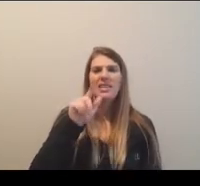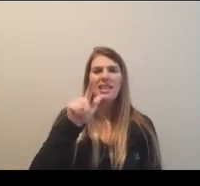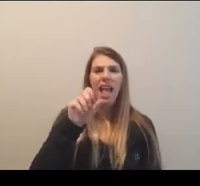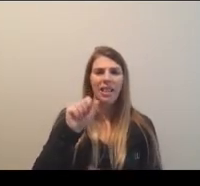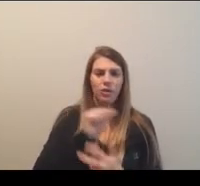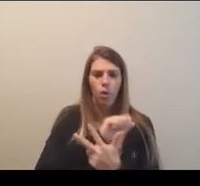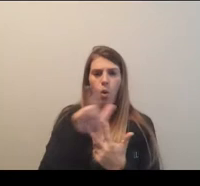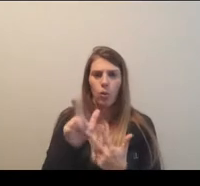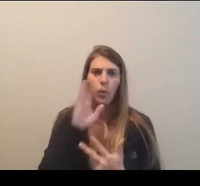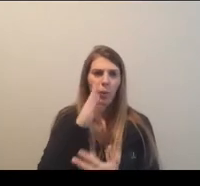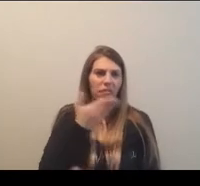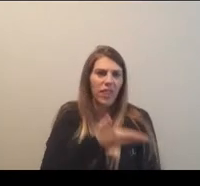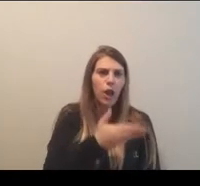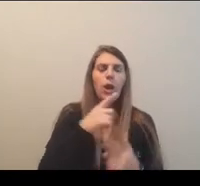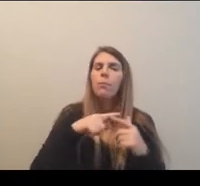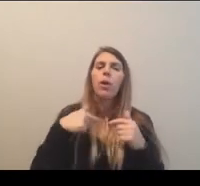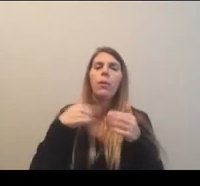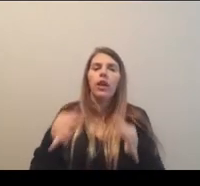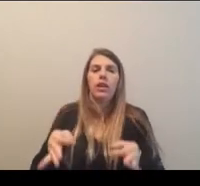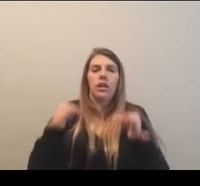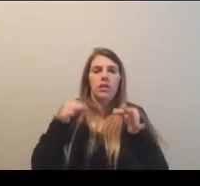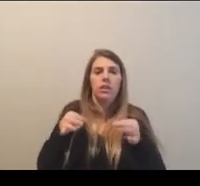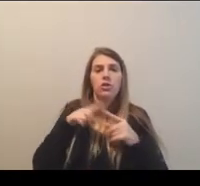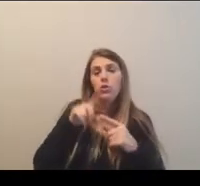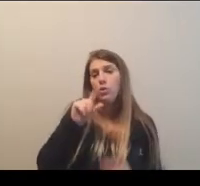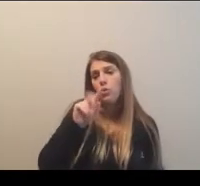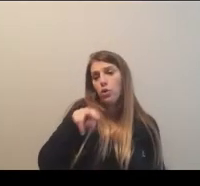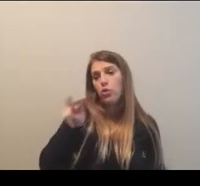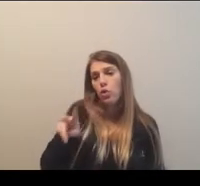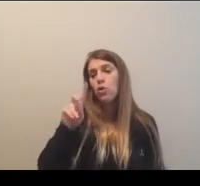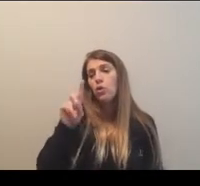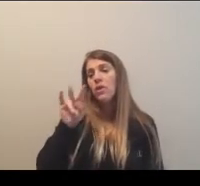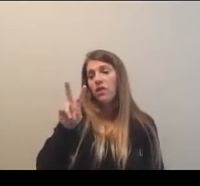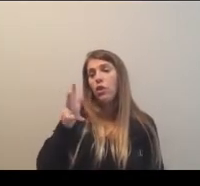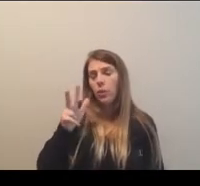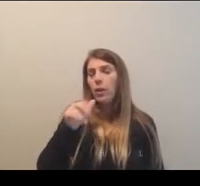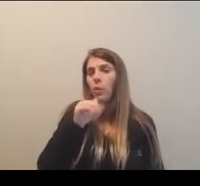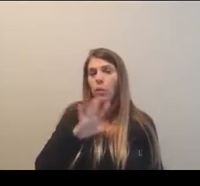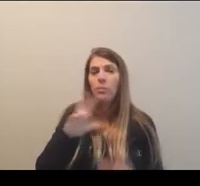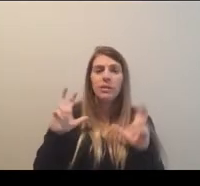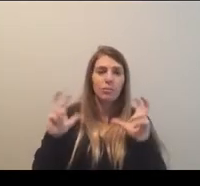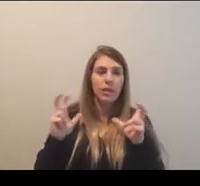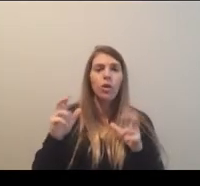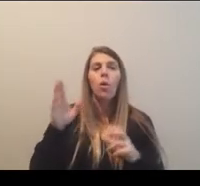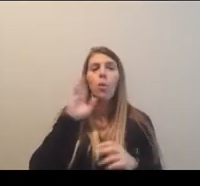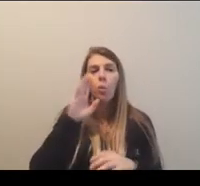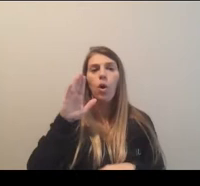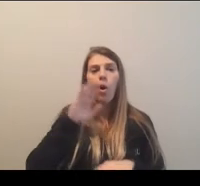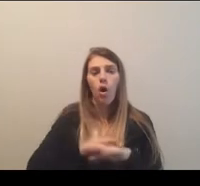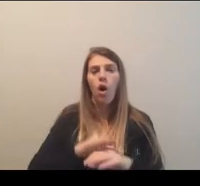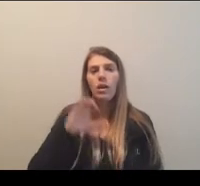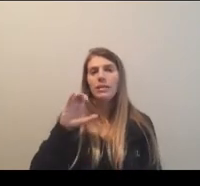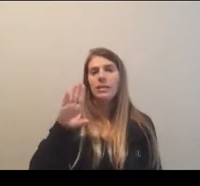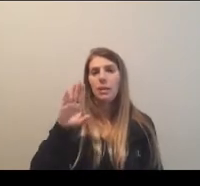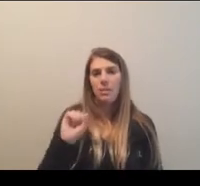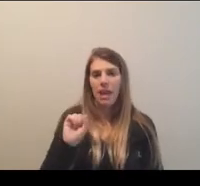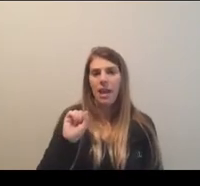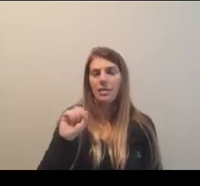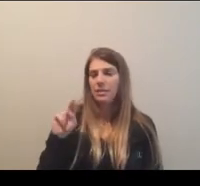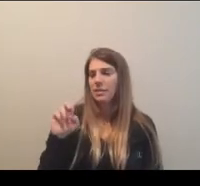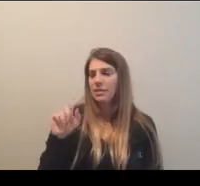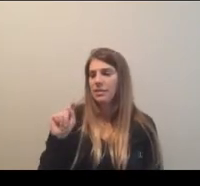were able to move that up and so that this year, the division three women's basketball championship game will in fact be on a CBS affiliated network.